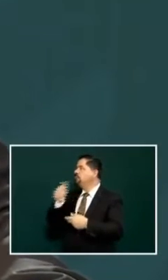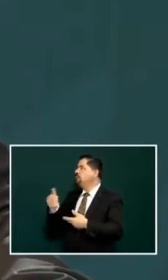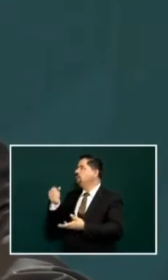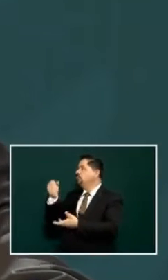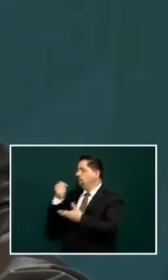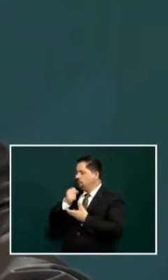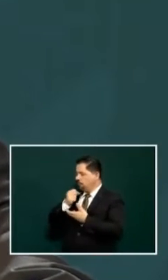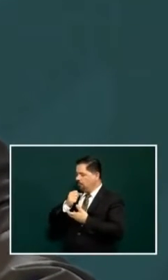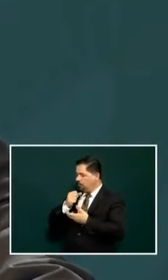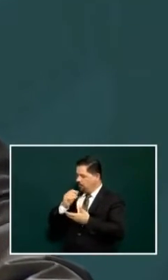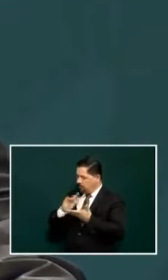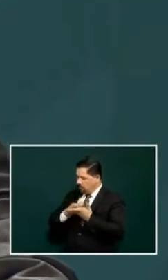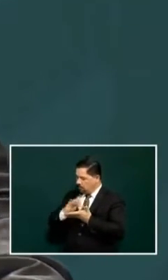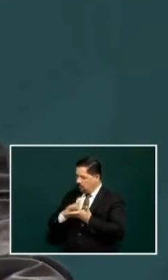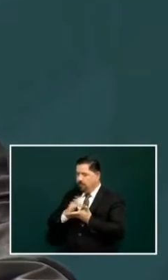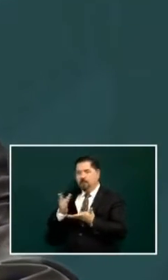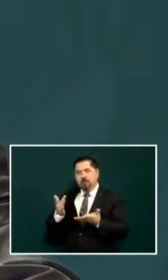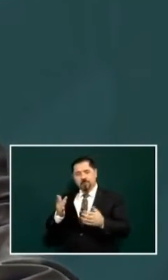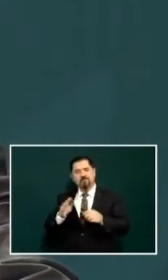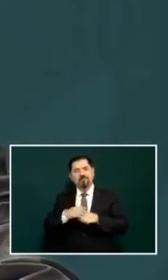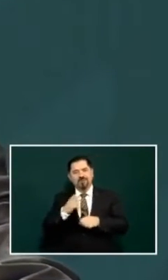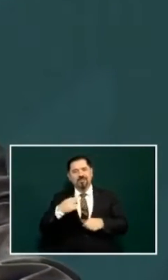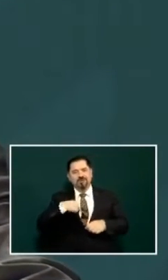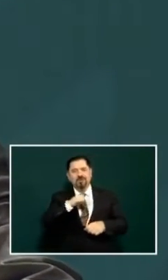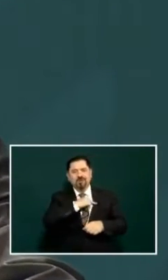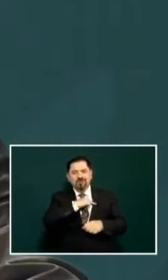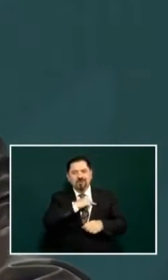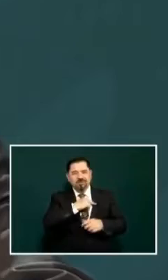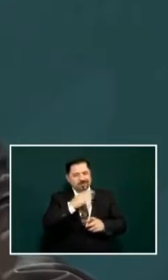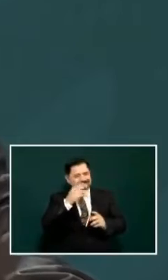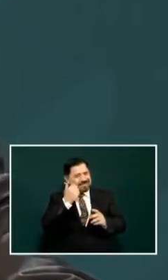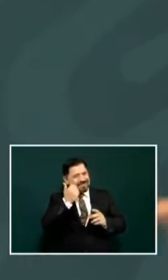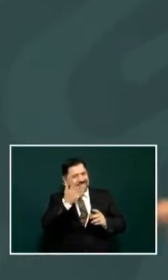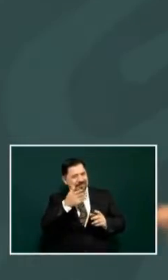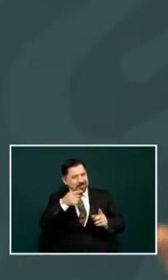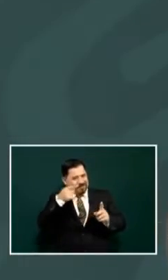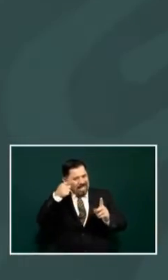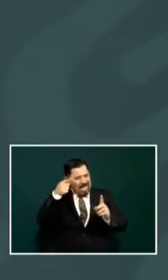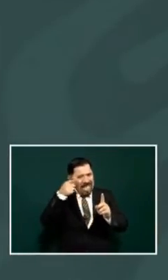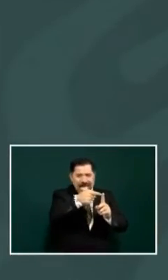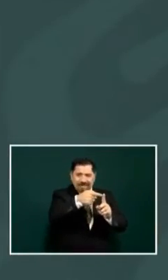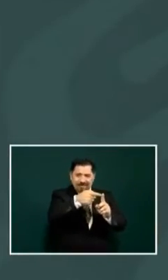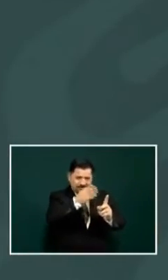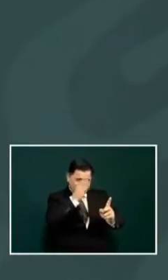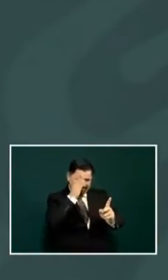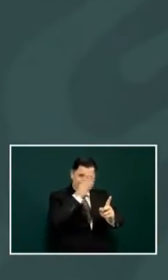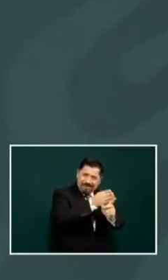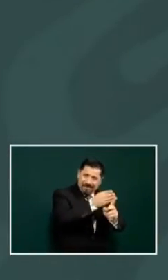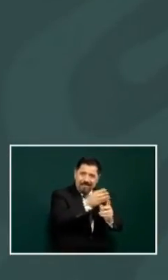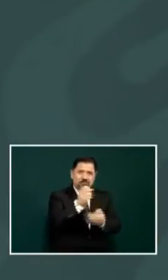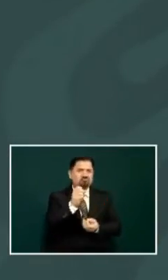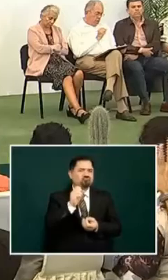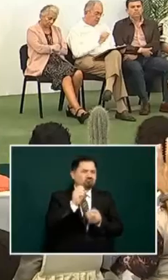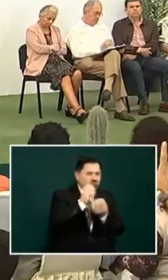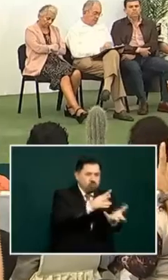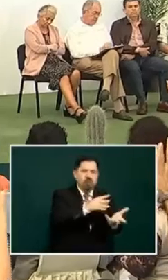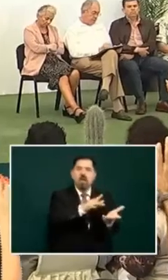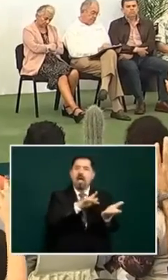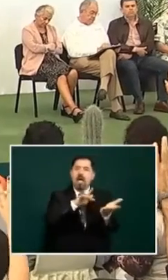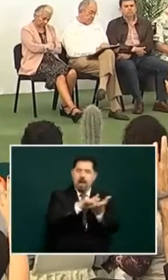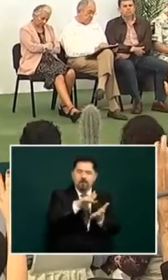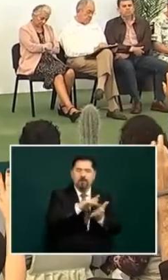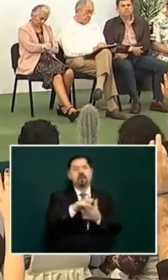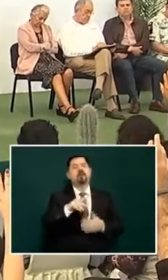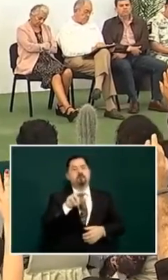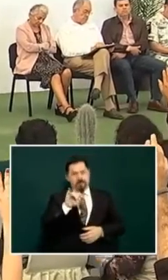cautious that these monies get to the people but yes we are going to give the funds